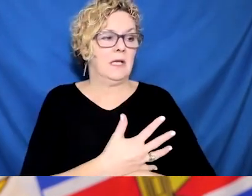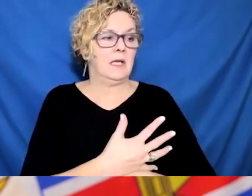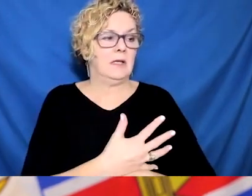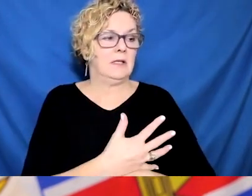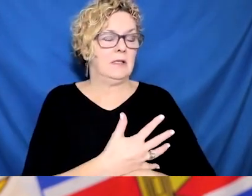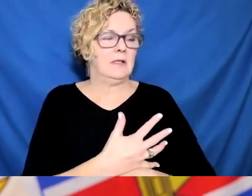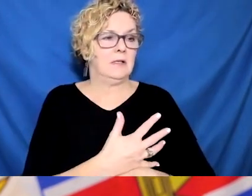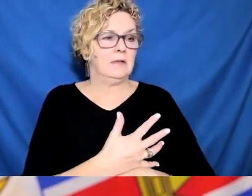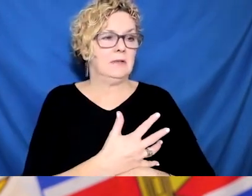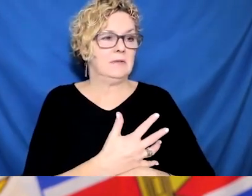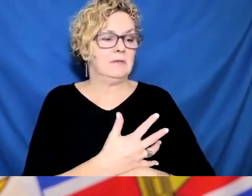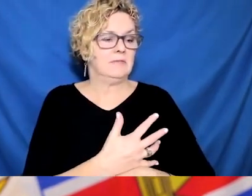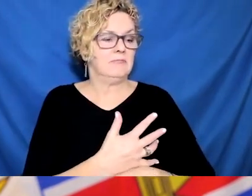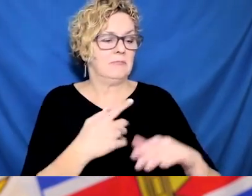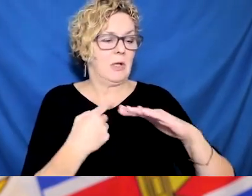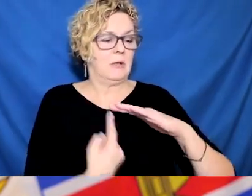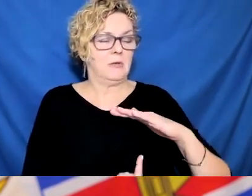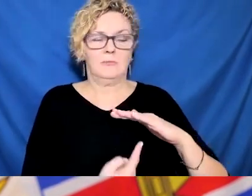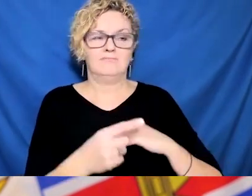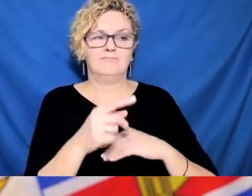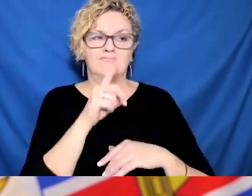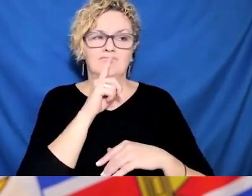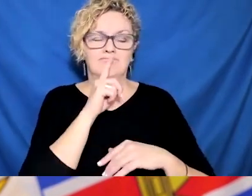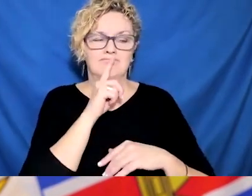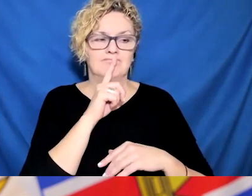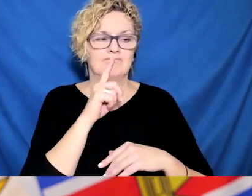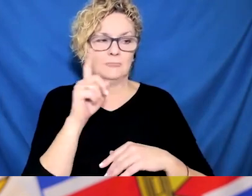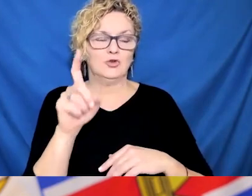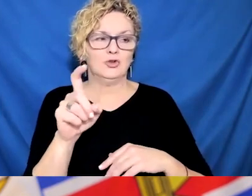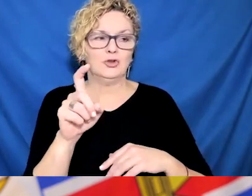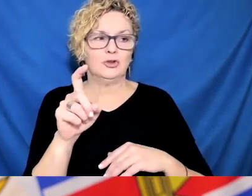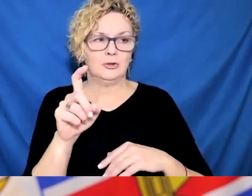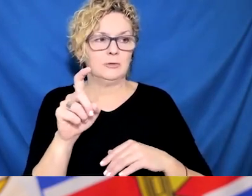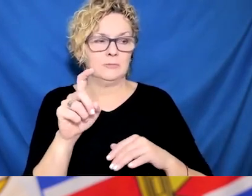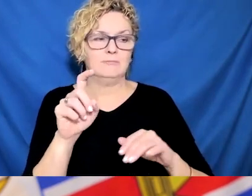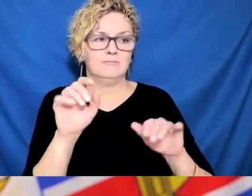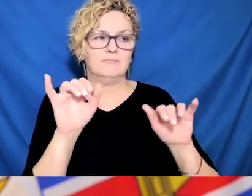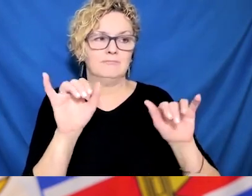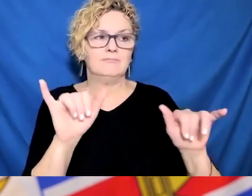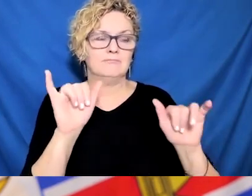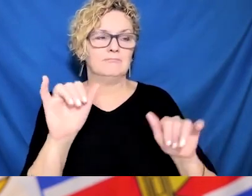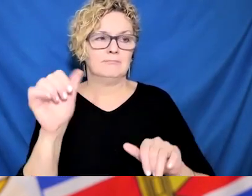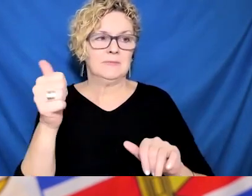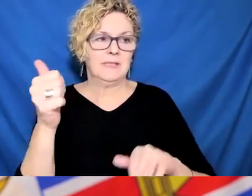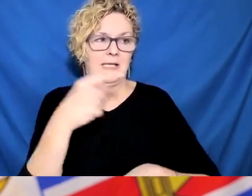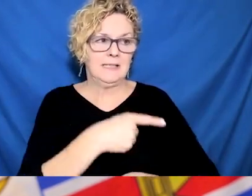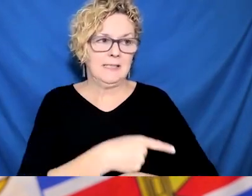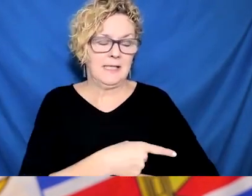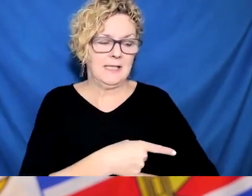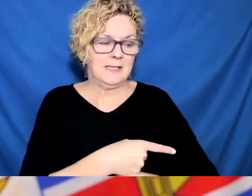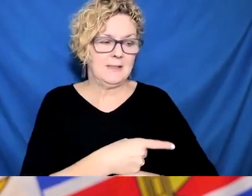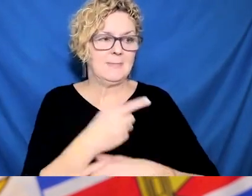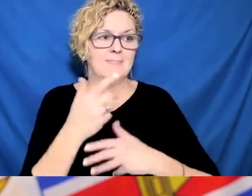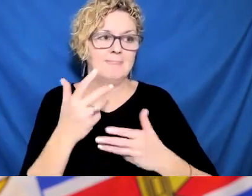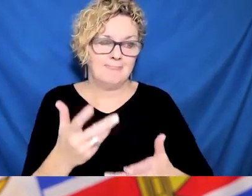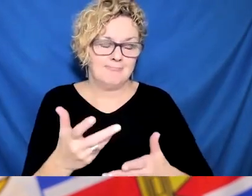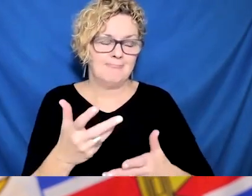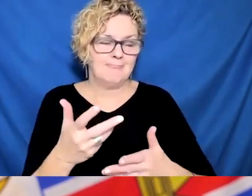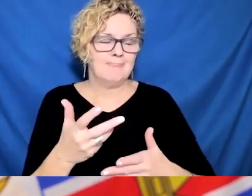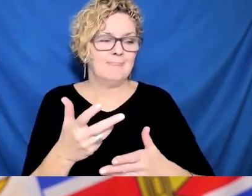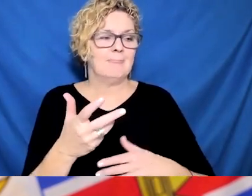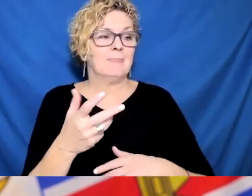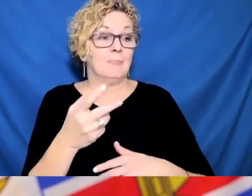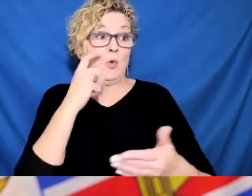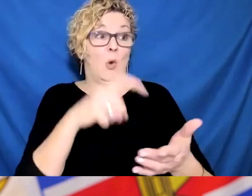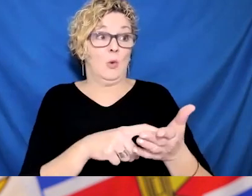so I do not subscribe to that narrative. And I think it's important to recognize, and we show that again today, that there are